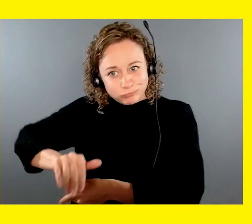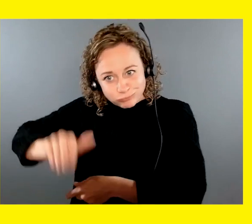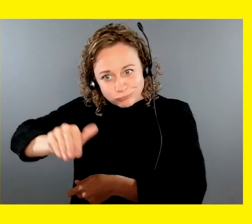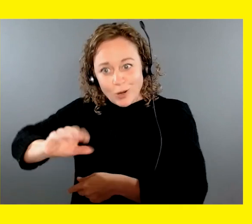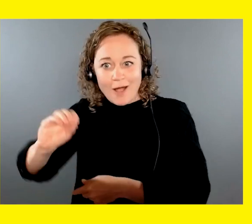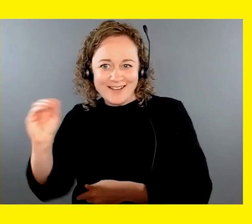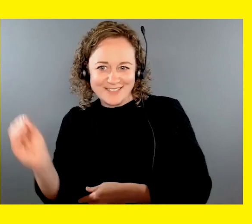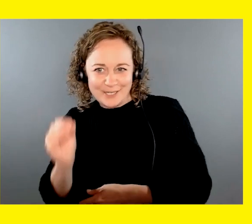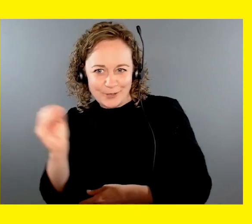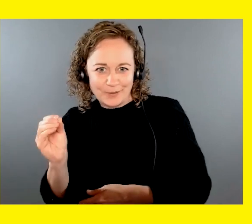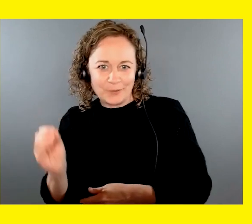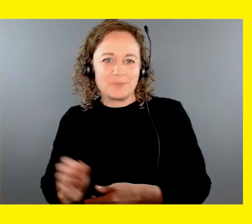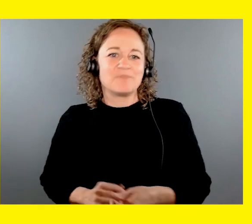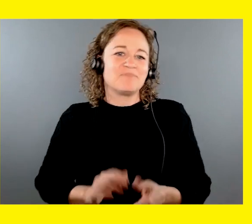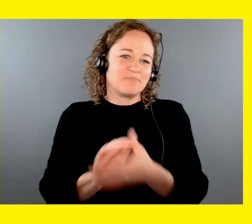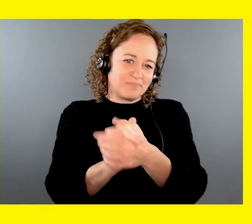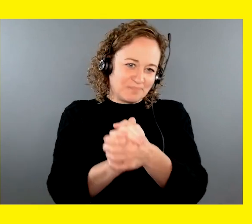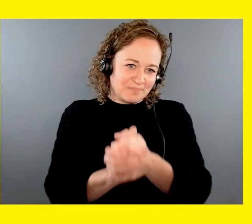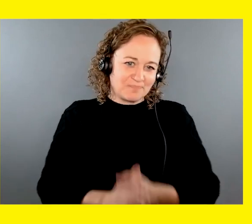Congratulations, Penny and Honor.